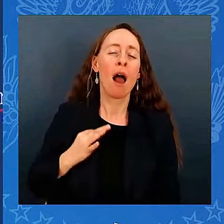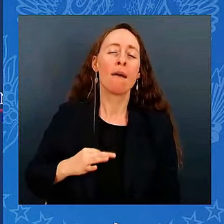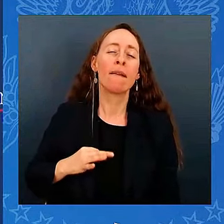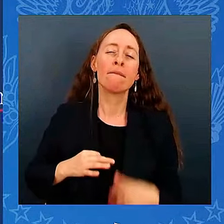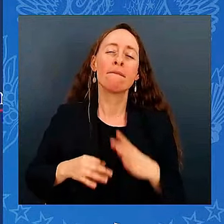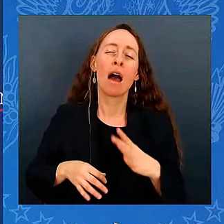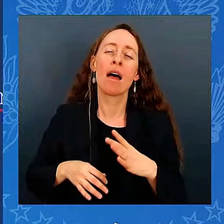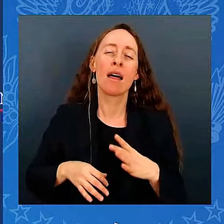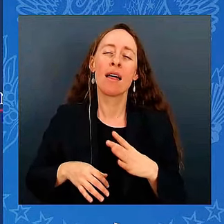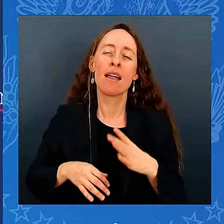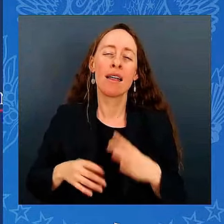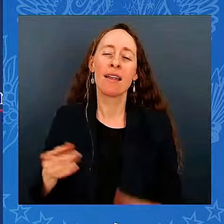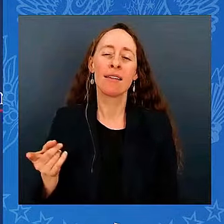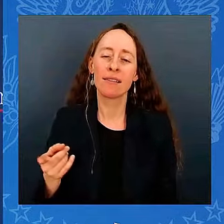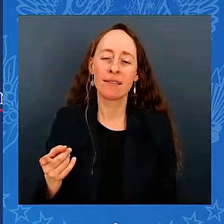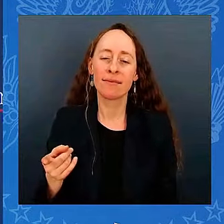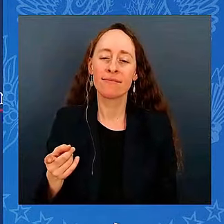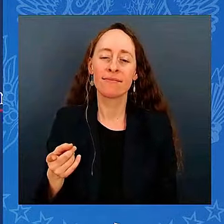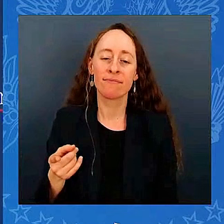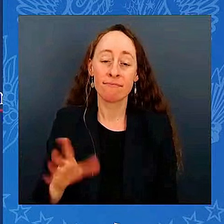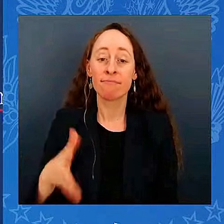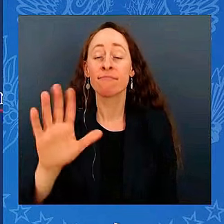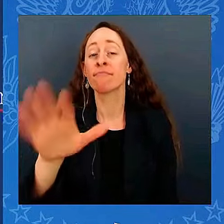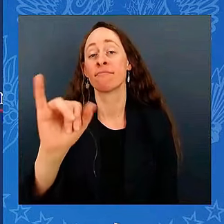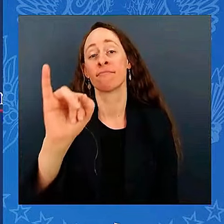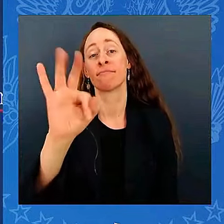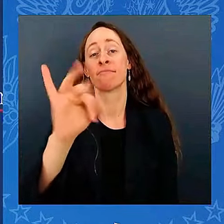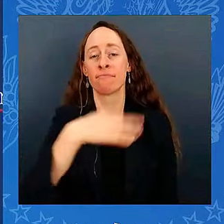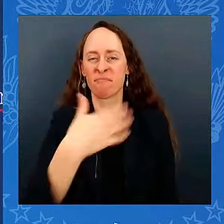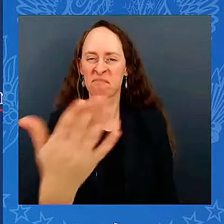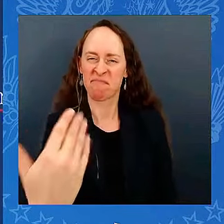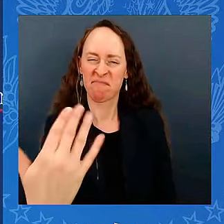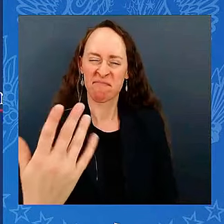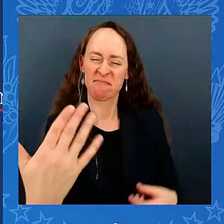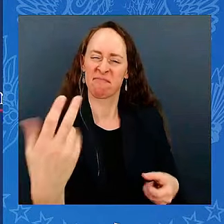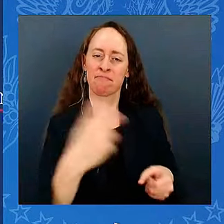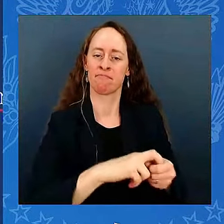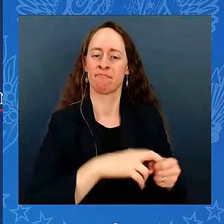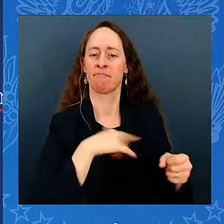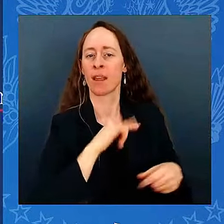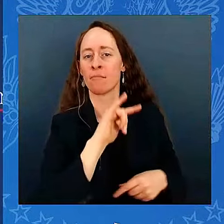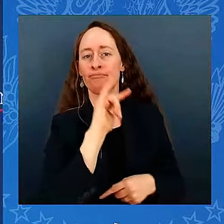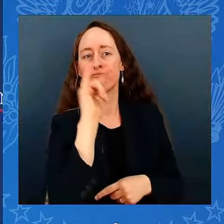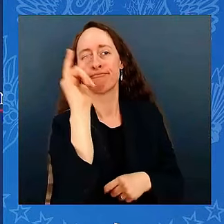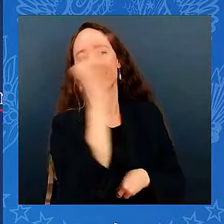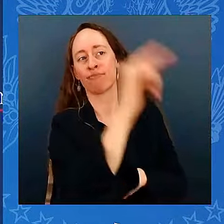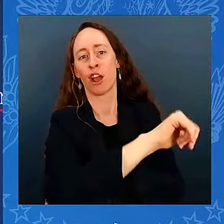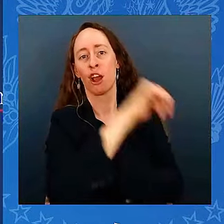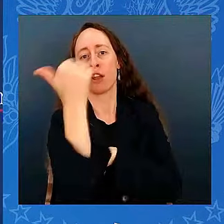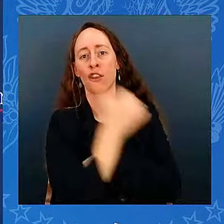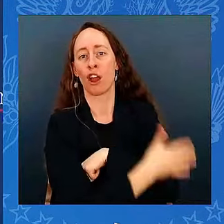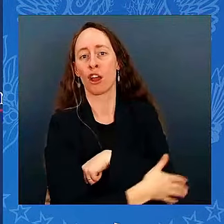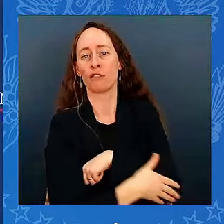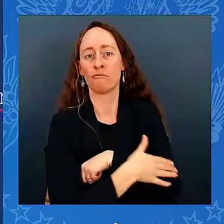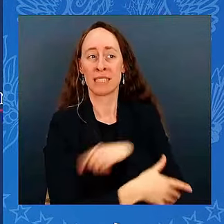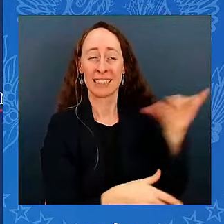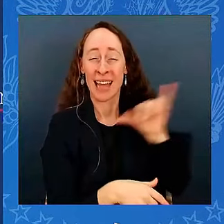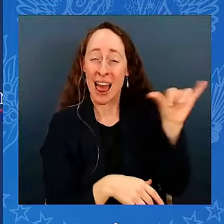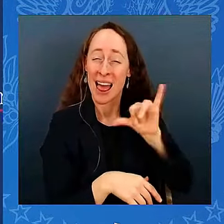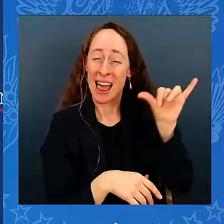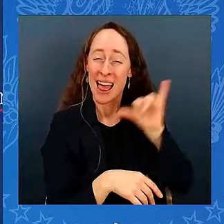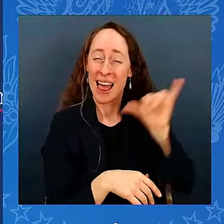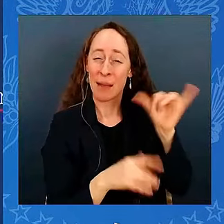anywhere in the world, any major capital. Whatever prescription you have, I can get it for you cheaper in Toronto, London, Berlin,